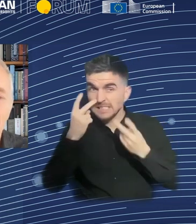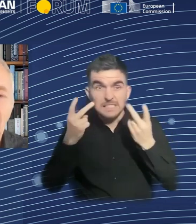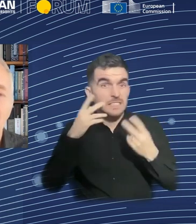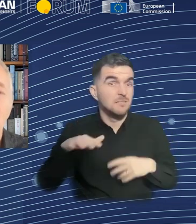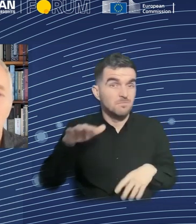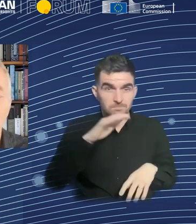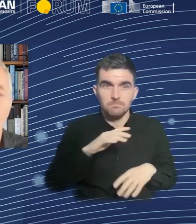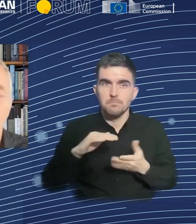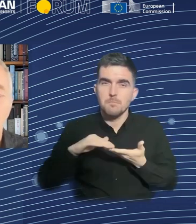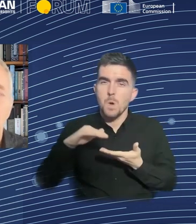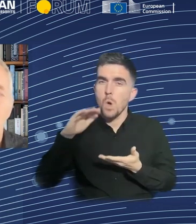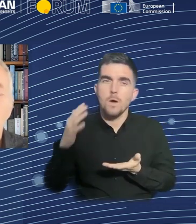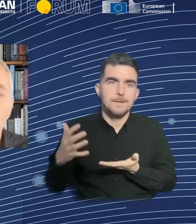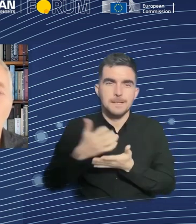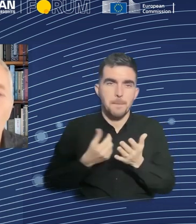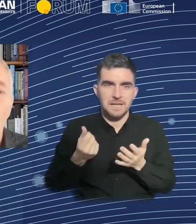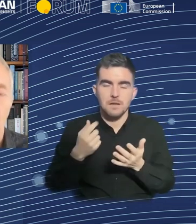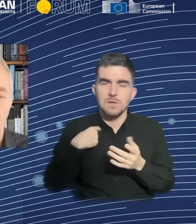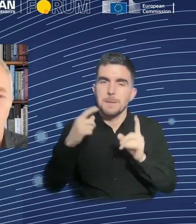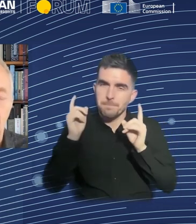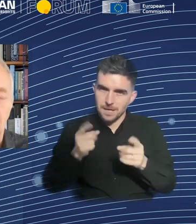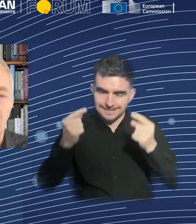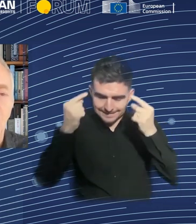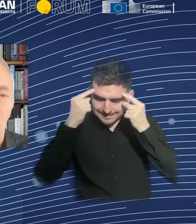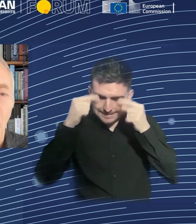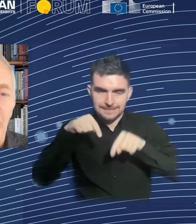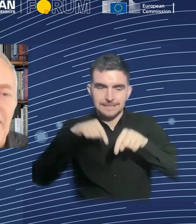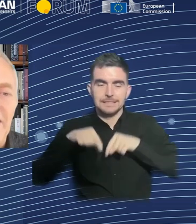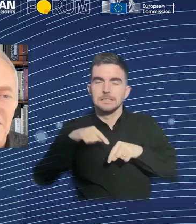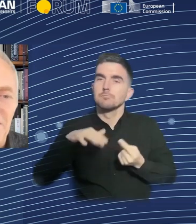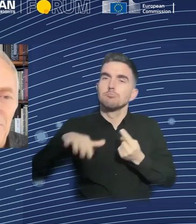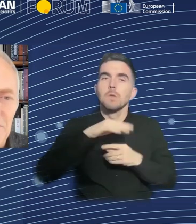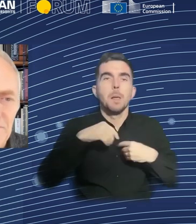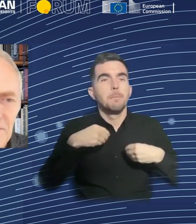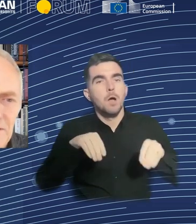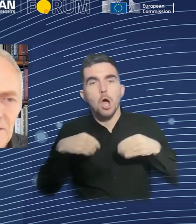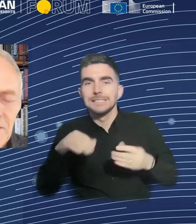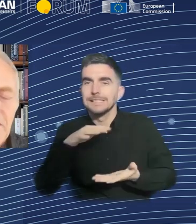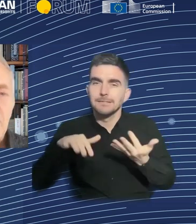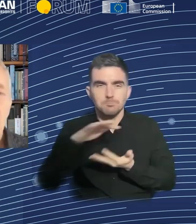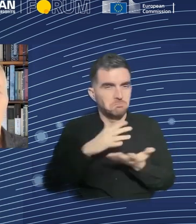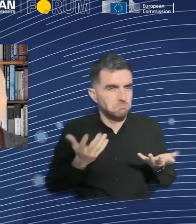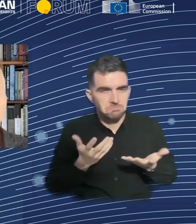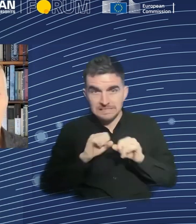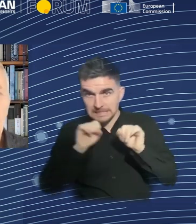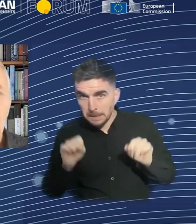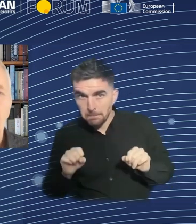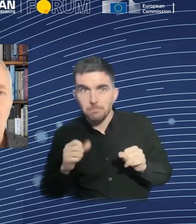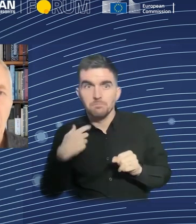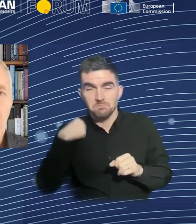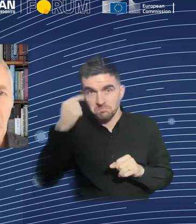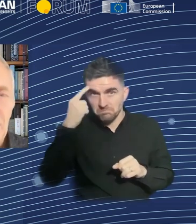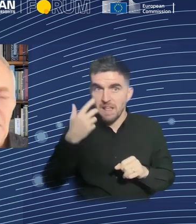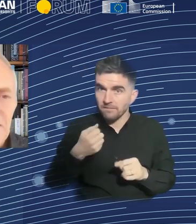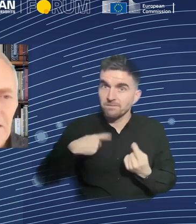which has this wrong objective, and we don't want it to propagate to our AI systems. So I've been writing a lot